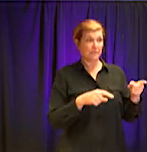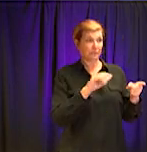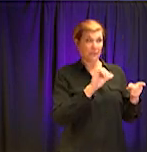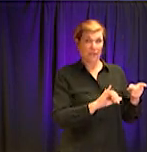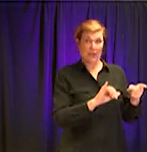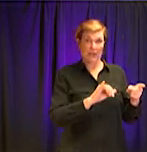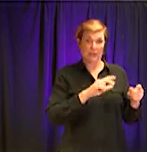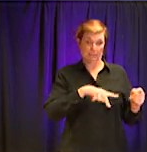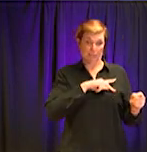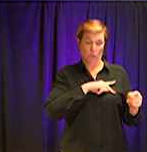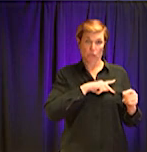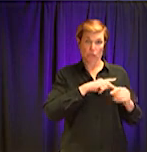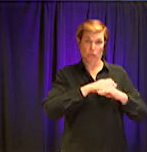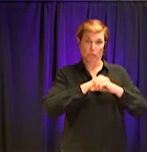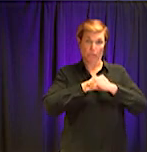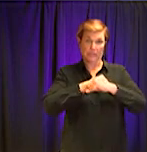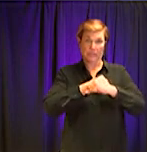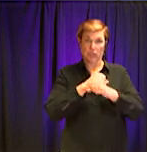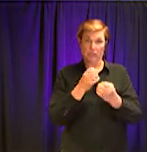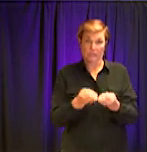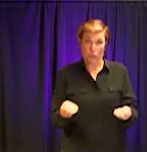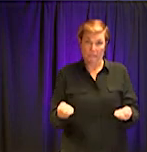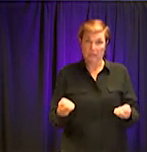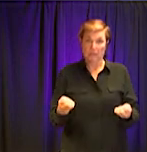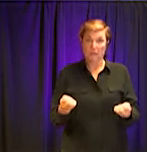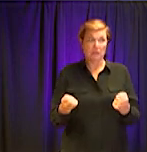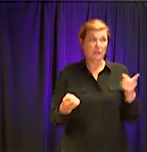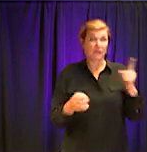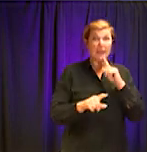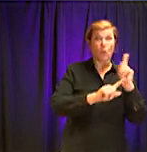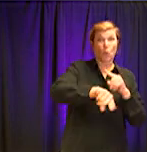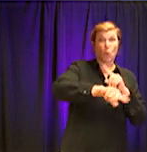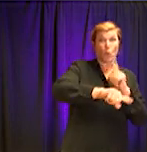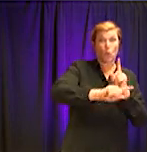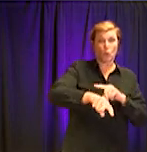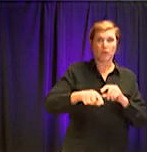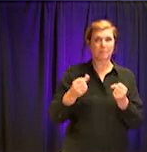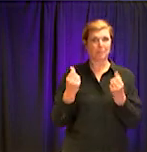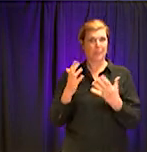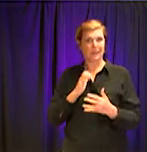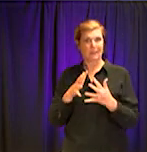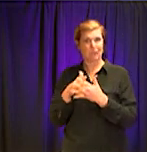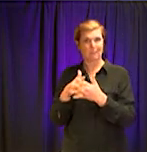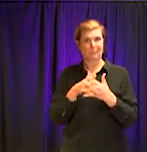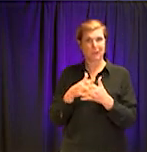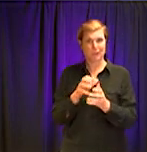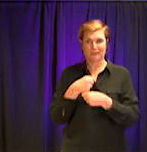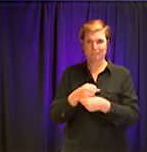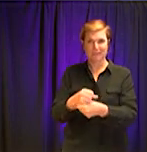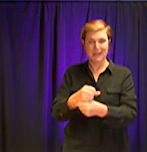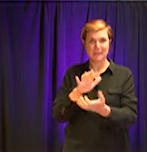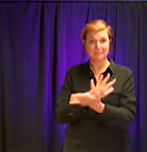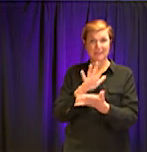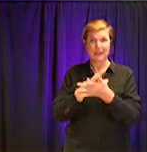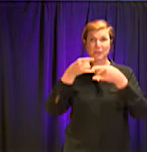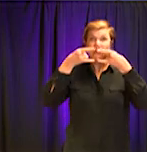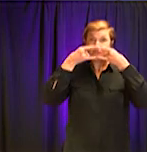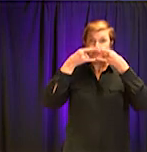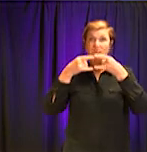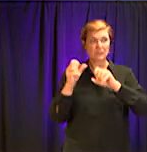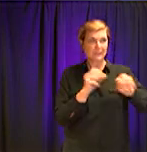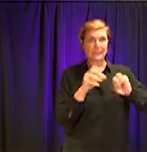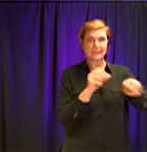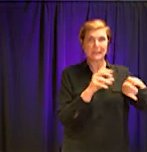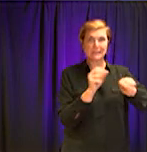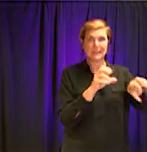equipment in China, I mean, a good part of our supply chain and the origin of a lot of those masks, they're from